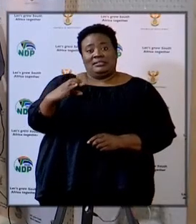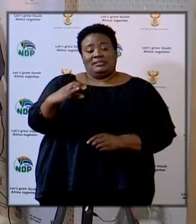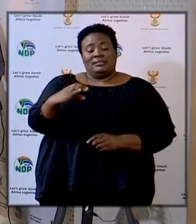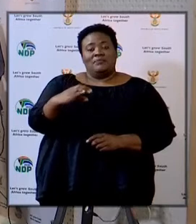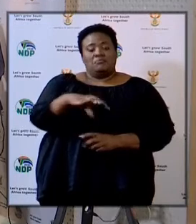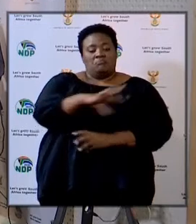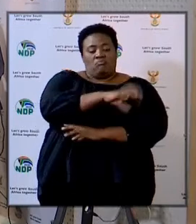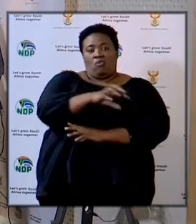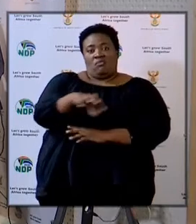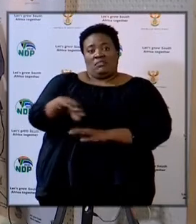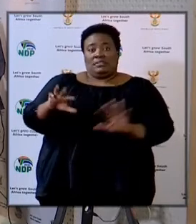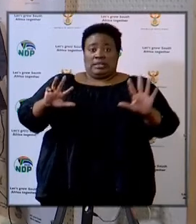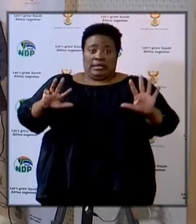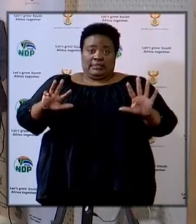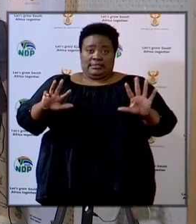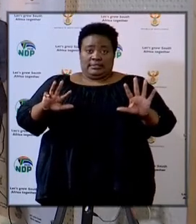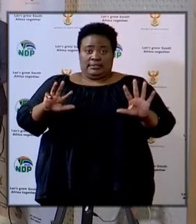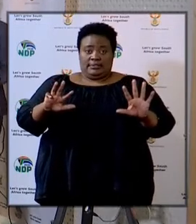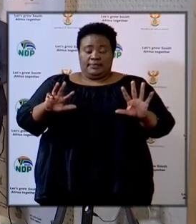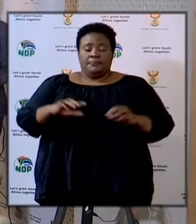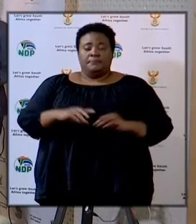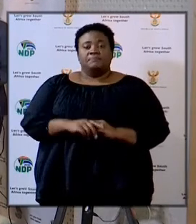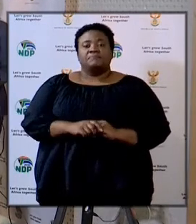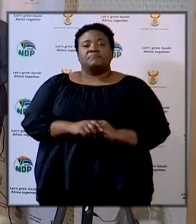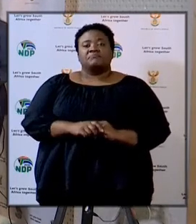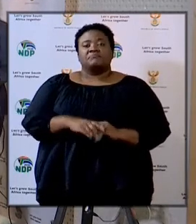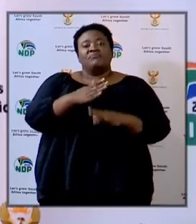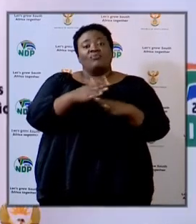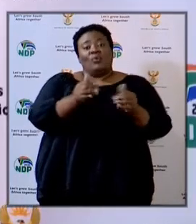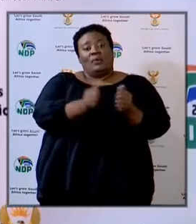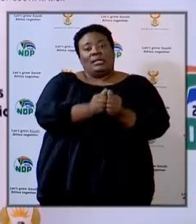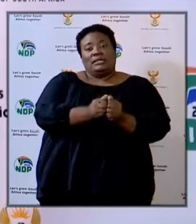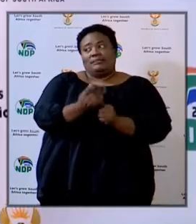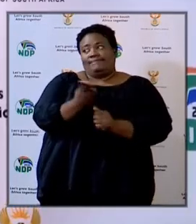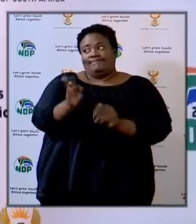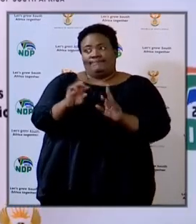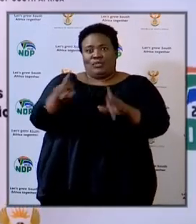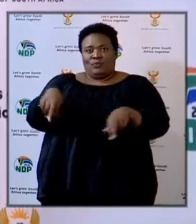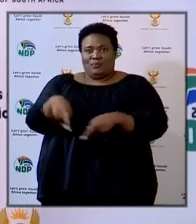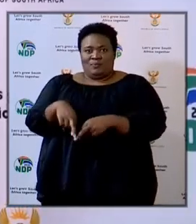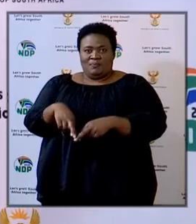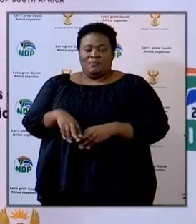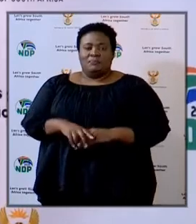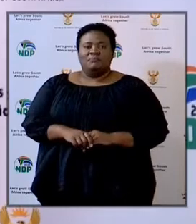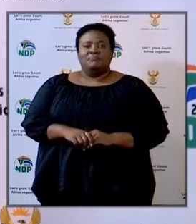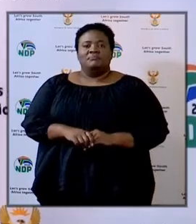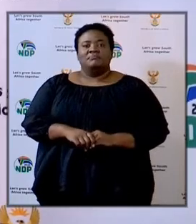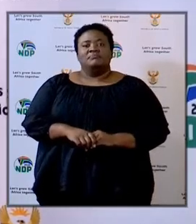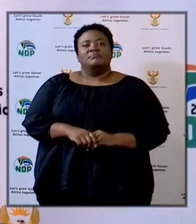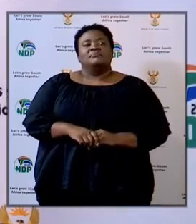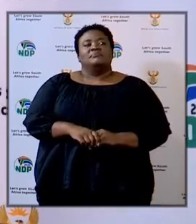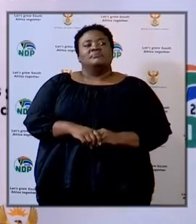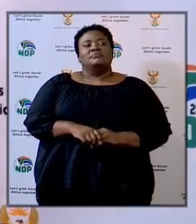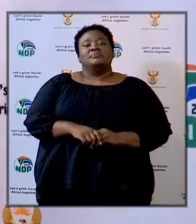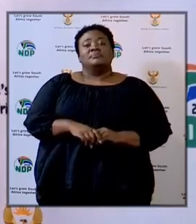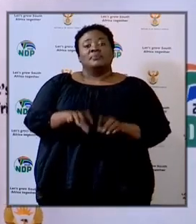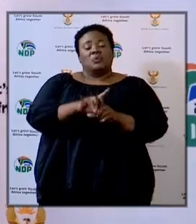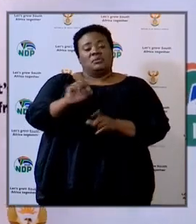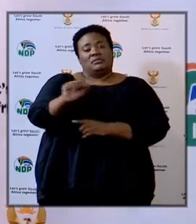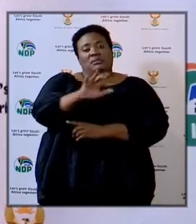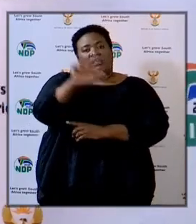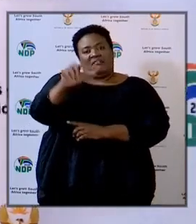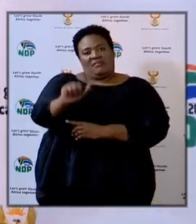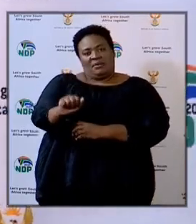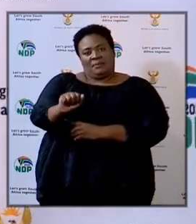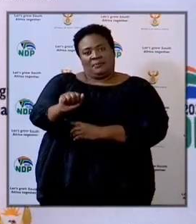from the nine provinces, colleagues in the room and across the length and breadth